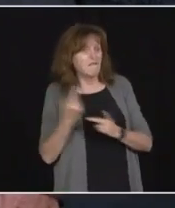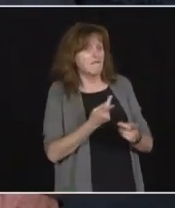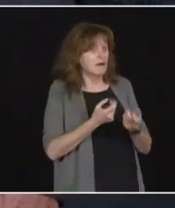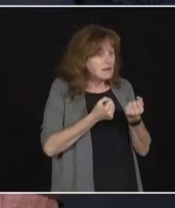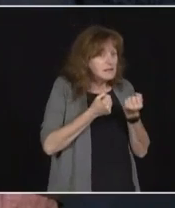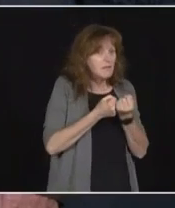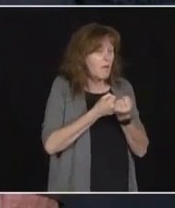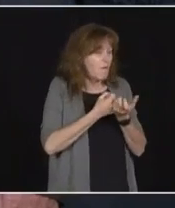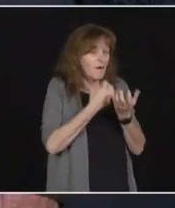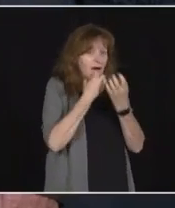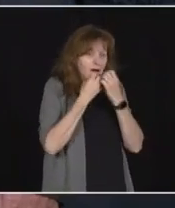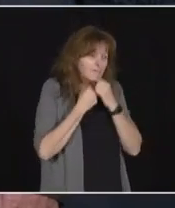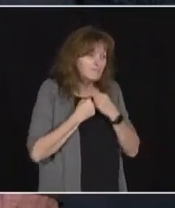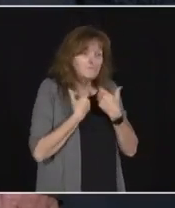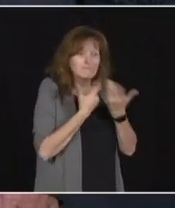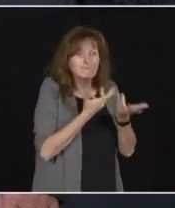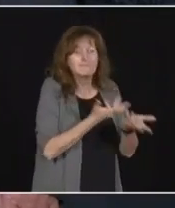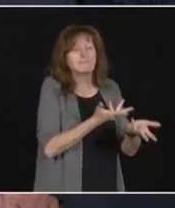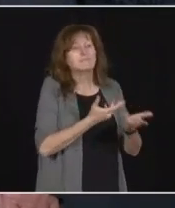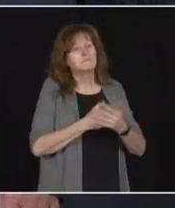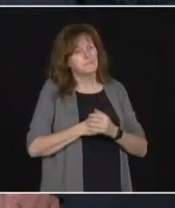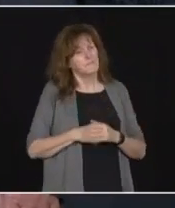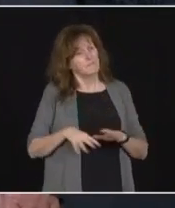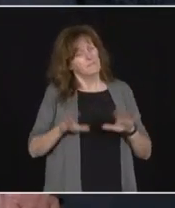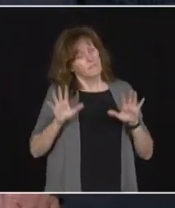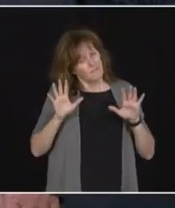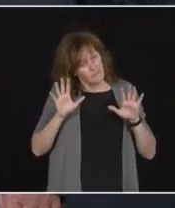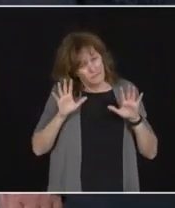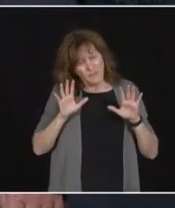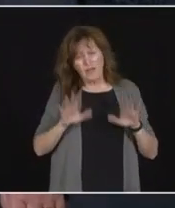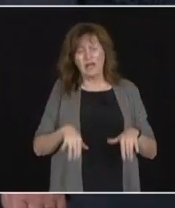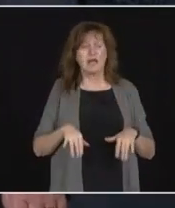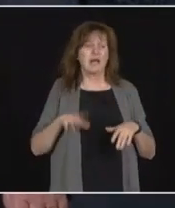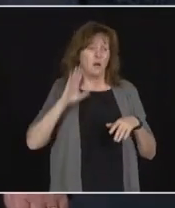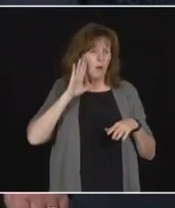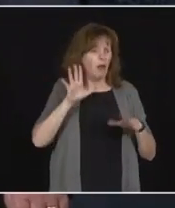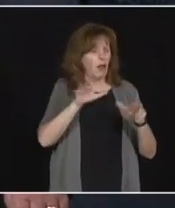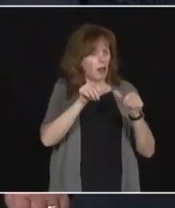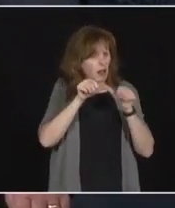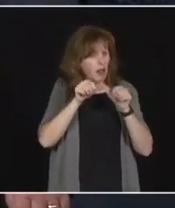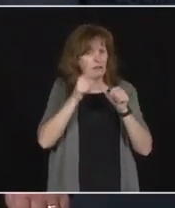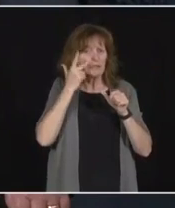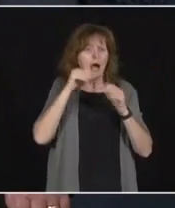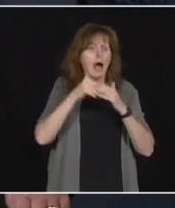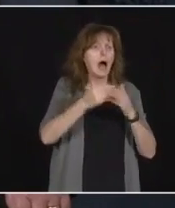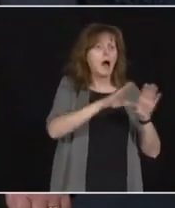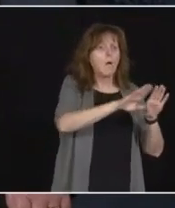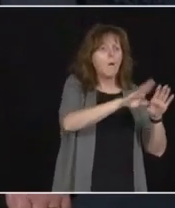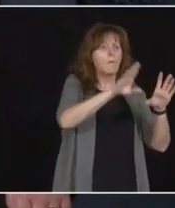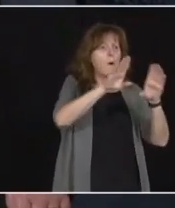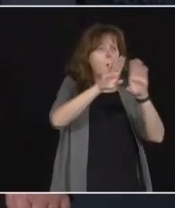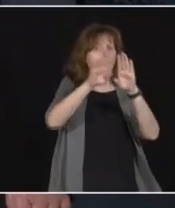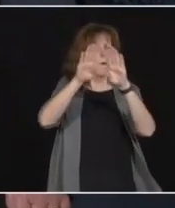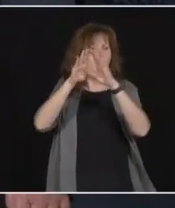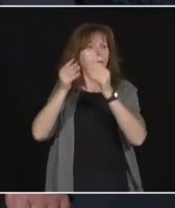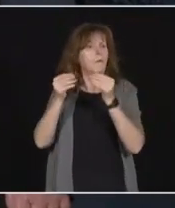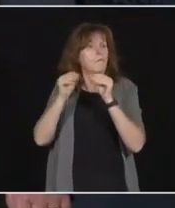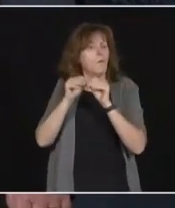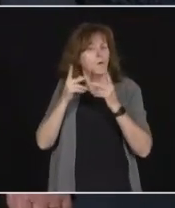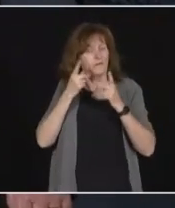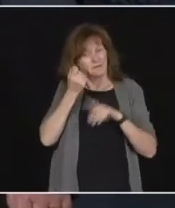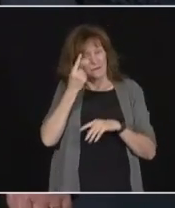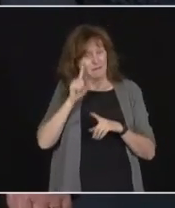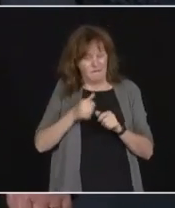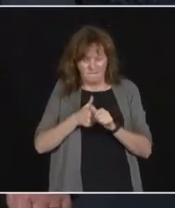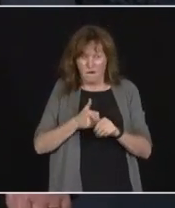ones. So this is this is an ongoing effort to understand how we can open up further. It has to be done in a measured way and we're taking